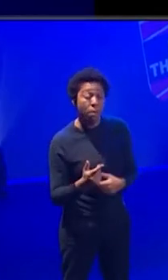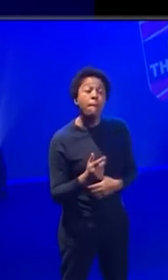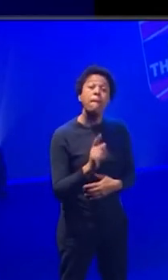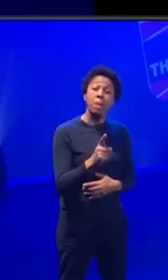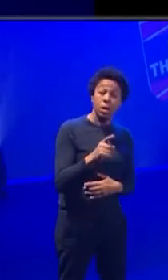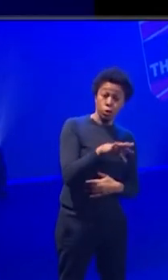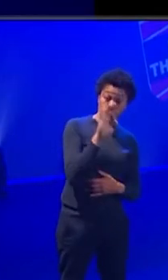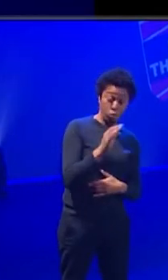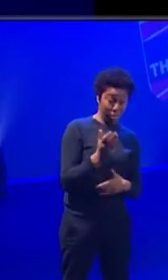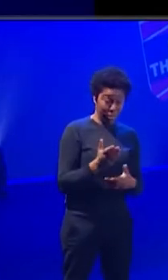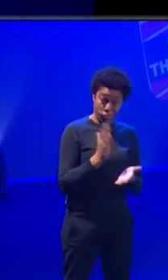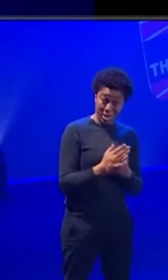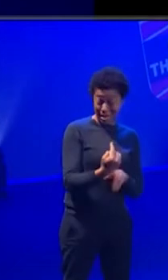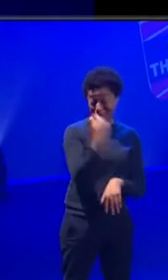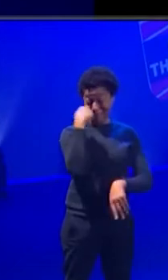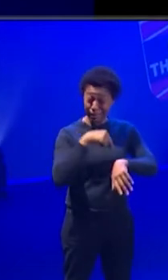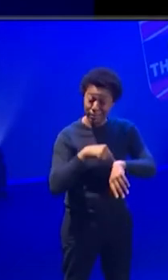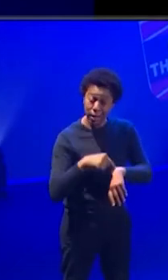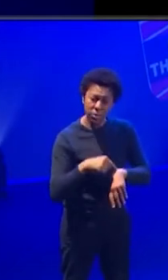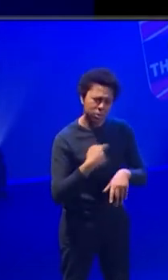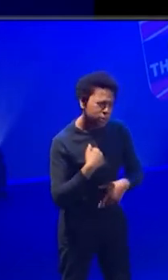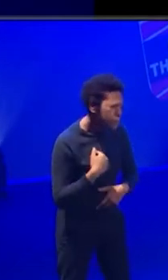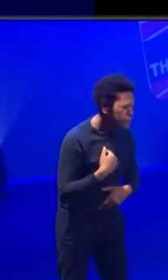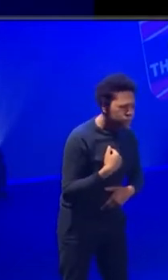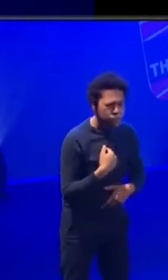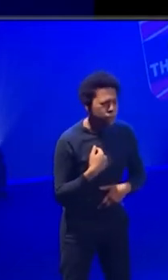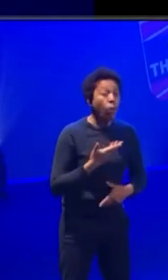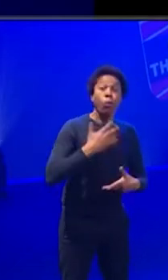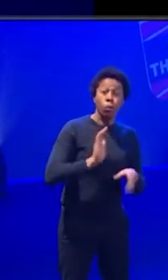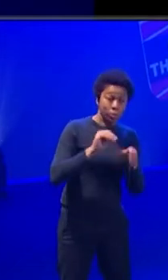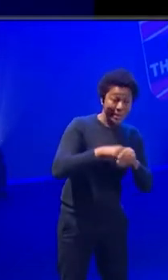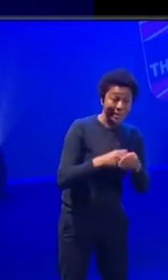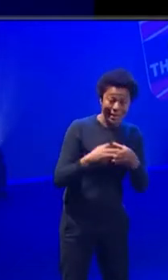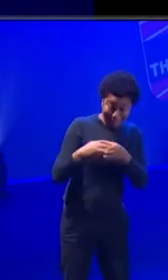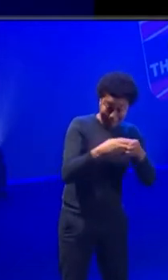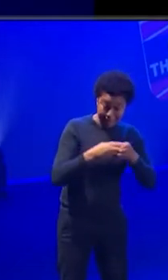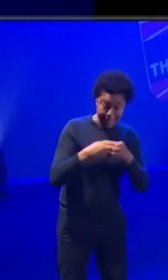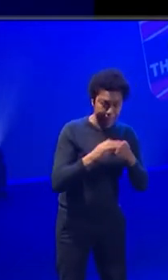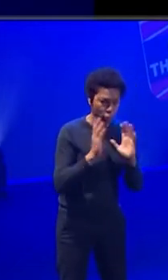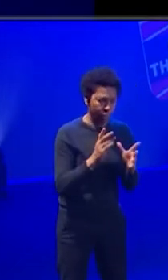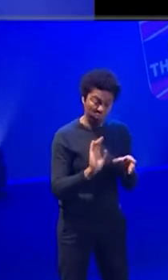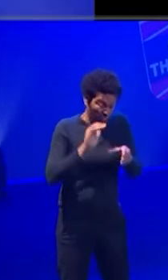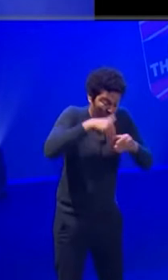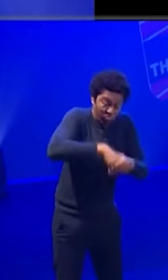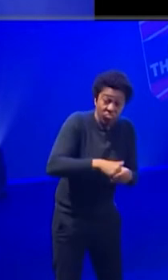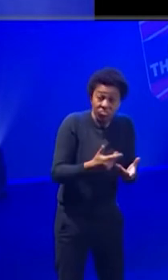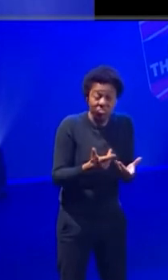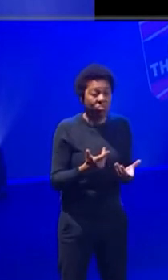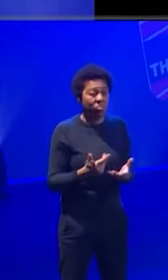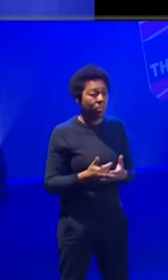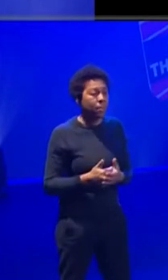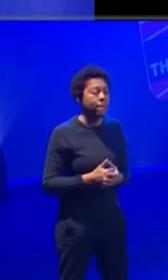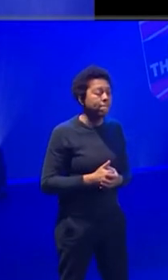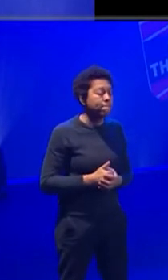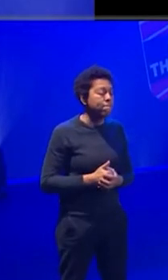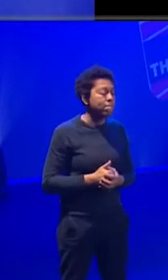choice was very much around wanting to work as a team, collaborative process to make great shows. That was, that